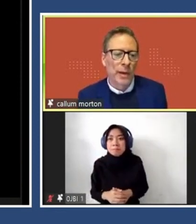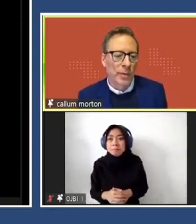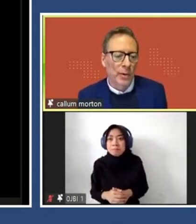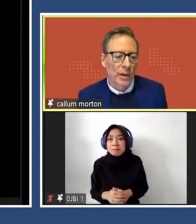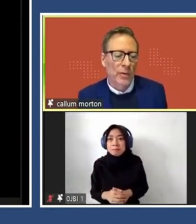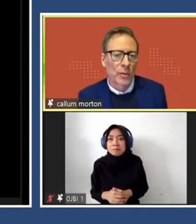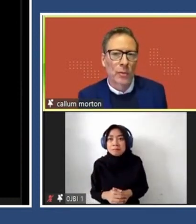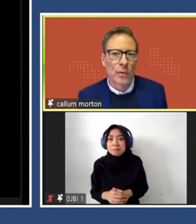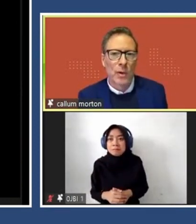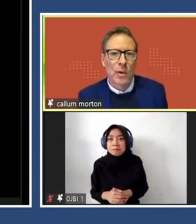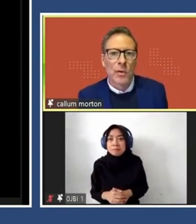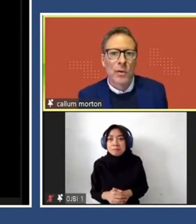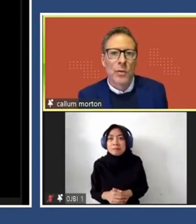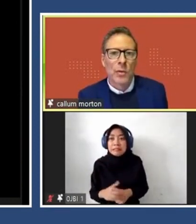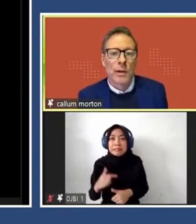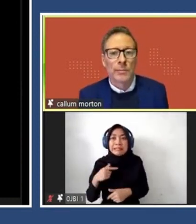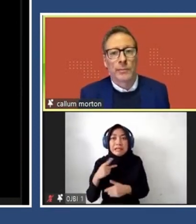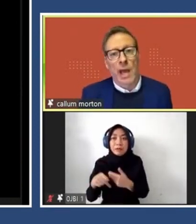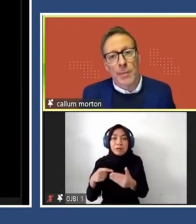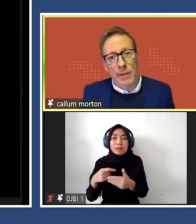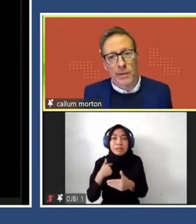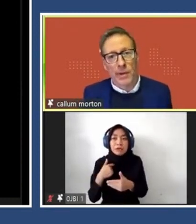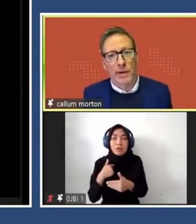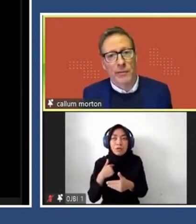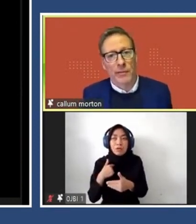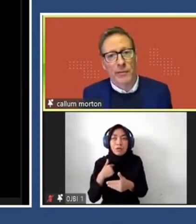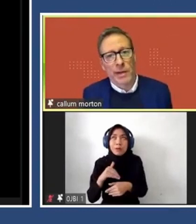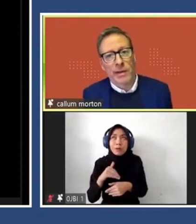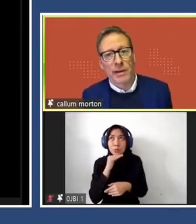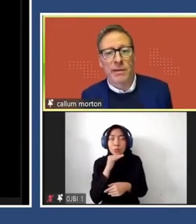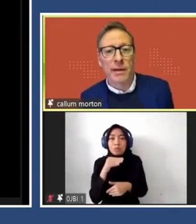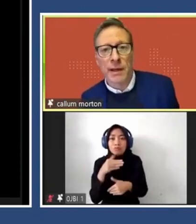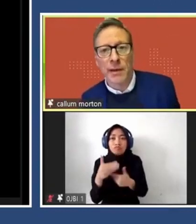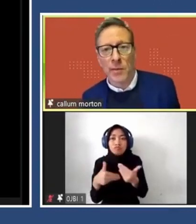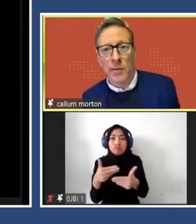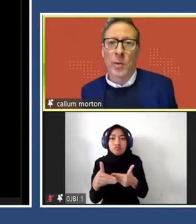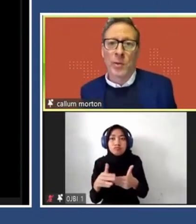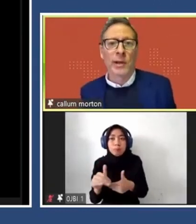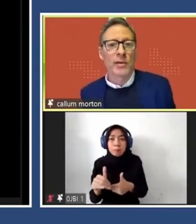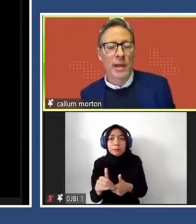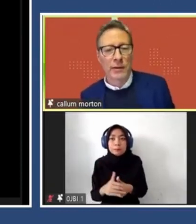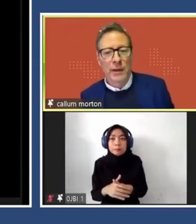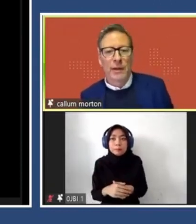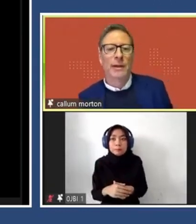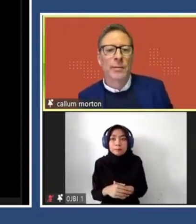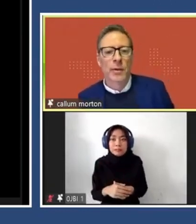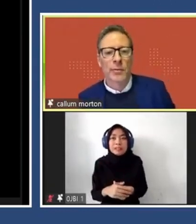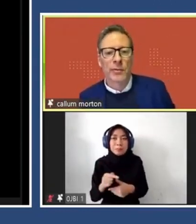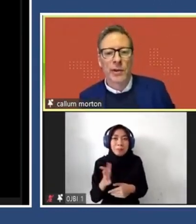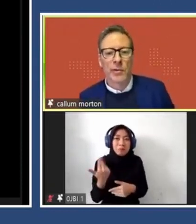waiting to, for that project to, to, to happen. And it's kind of basically sitting there while we're in lockdown.